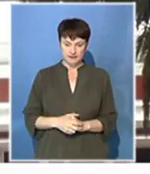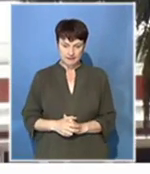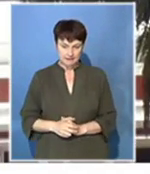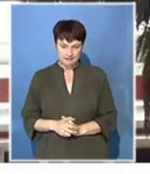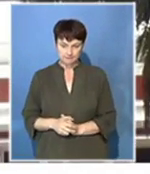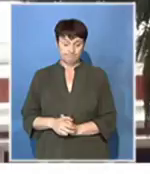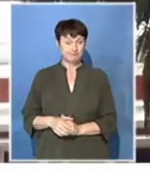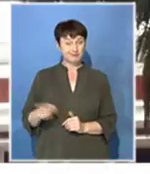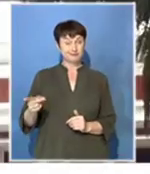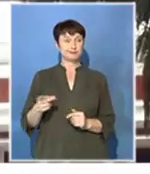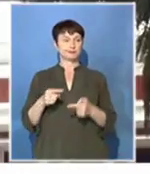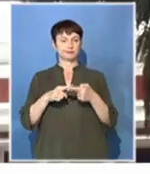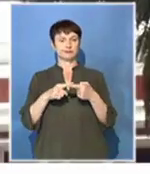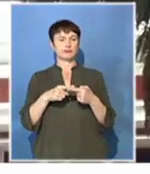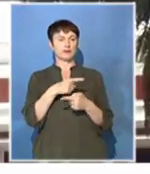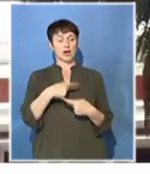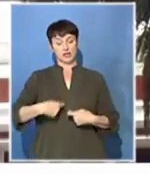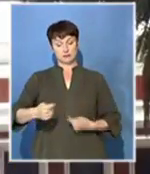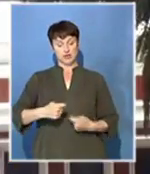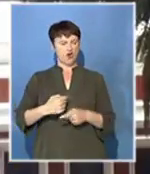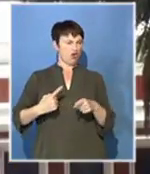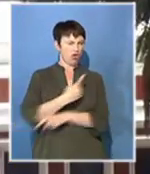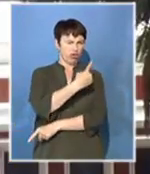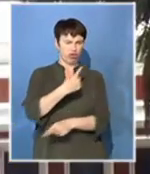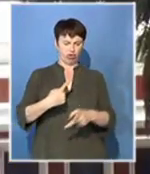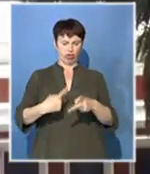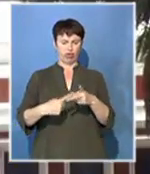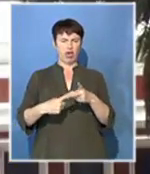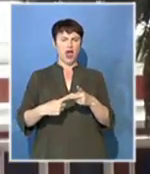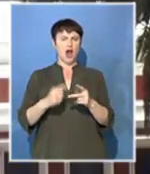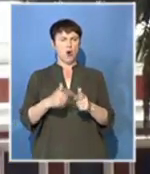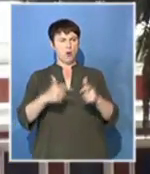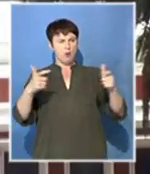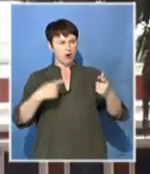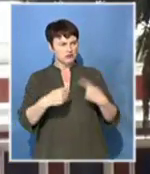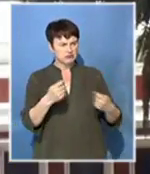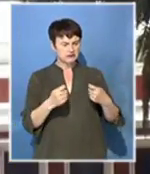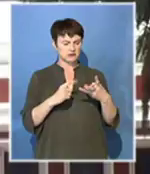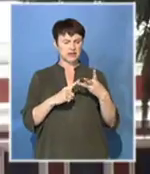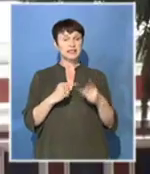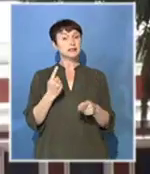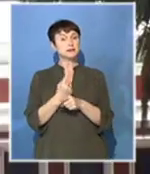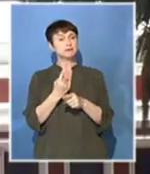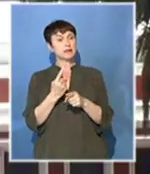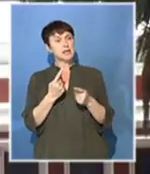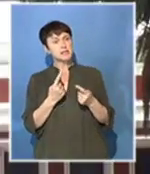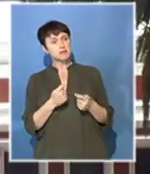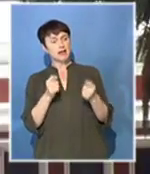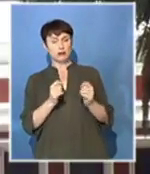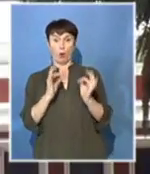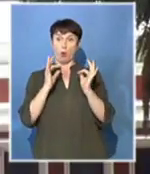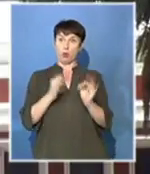of expansions, of irregular expenditure have not been